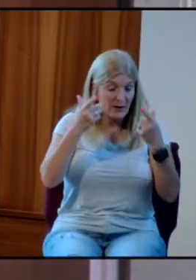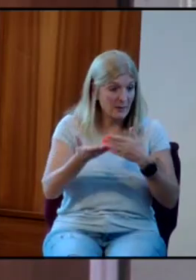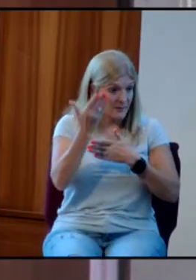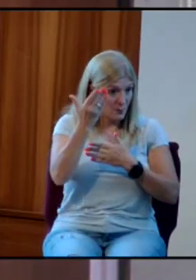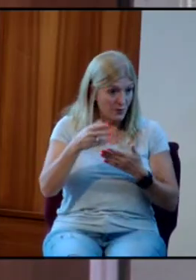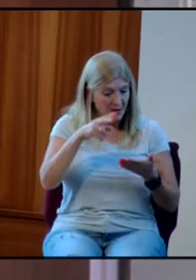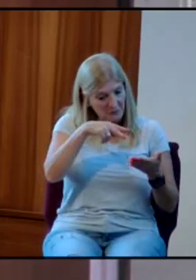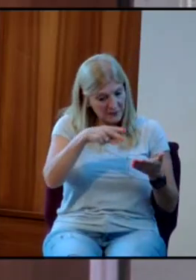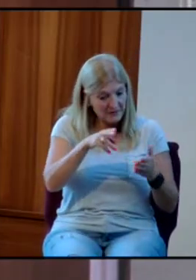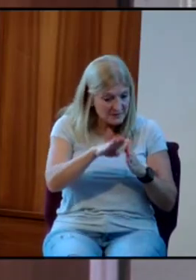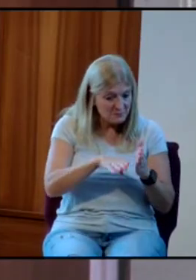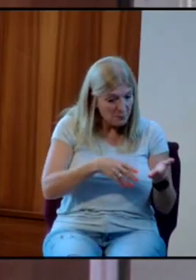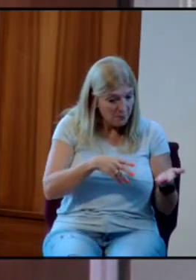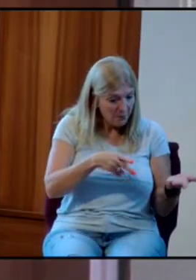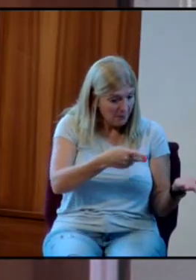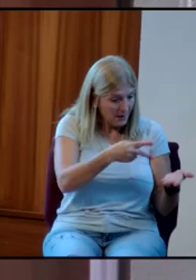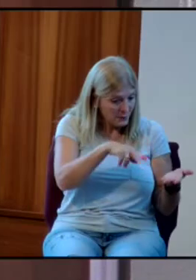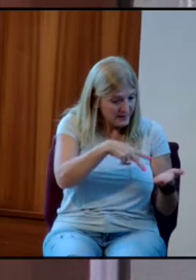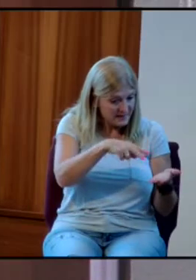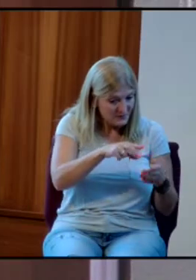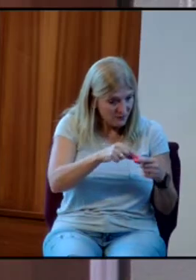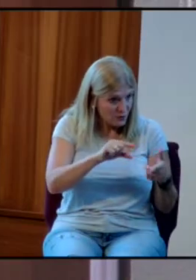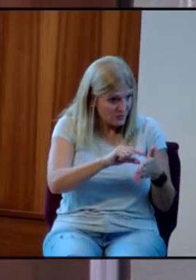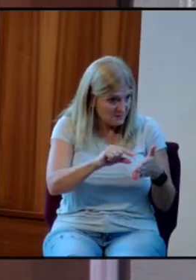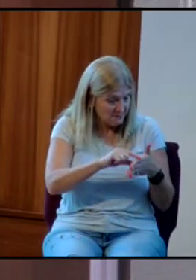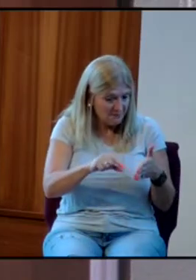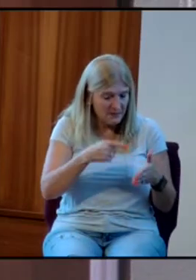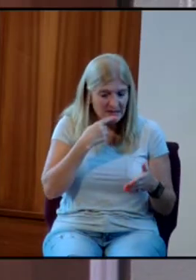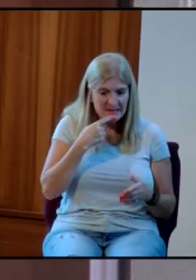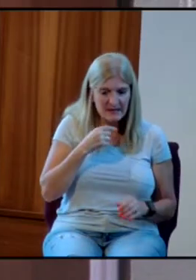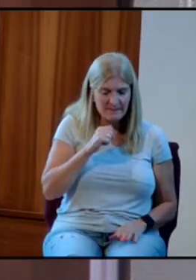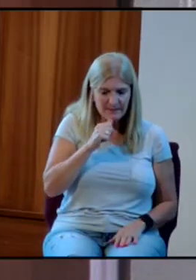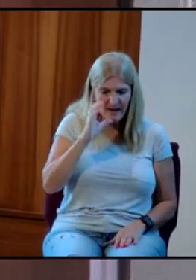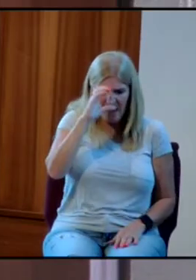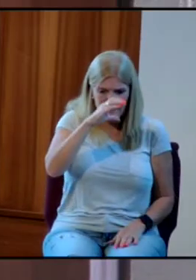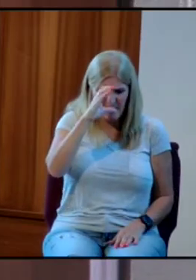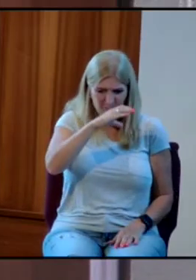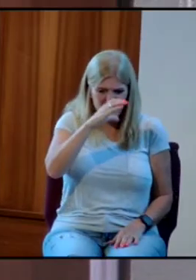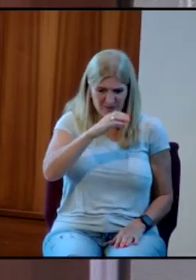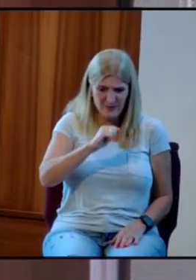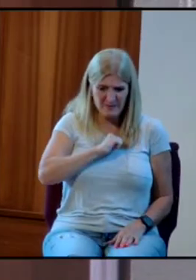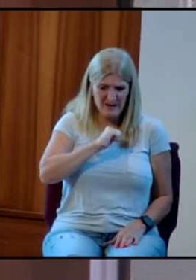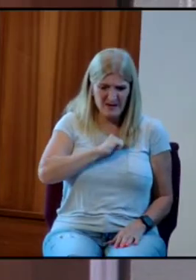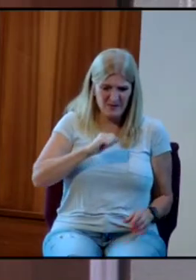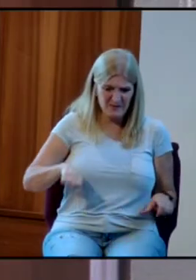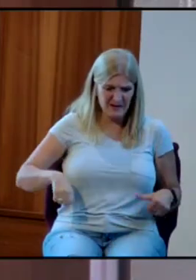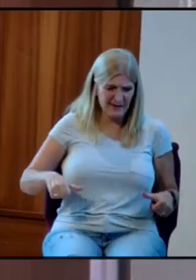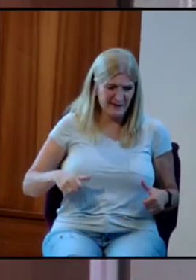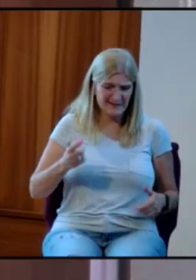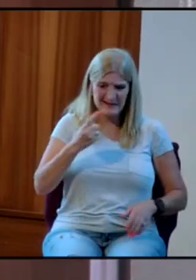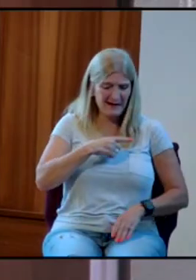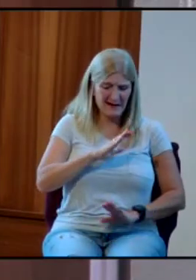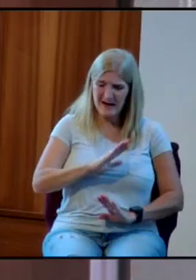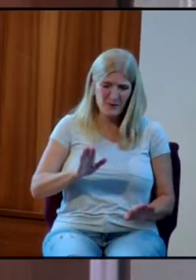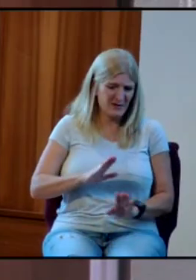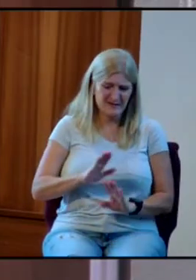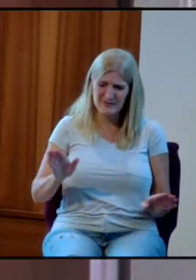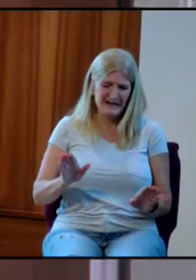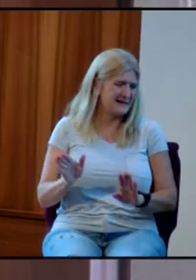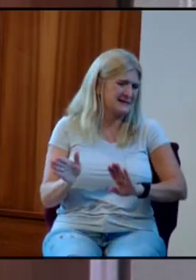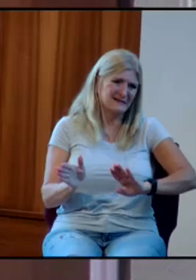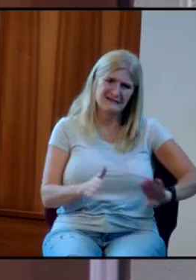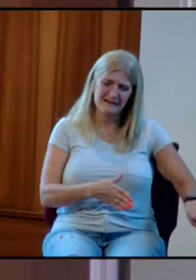and I say, dear God, I'm not pursuing my own ego today. I'm not pursuing